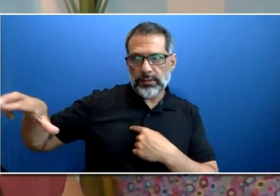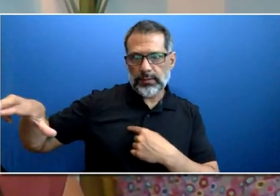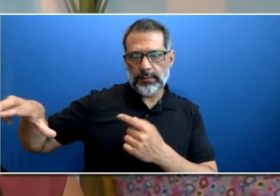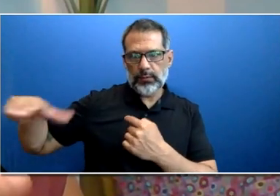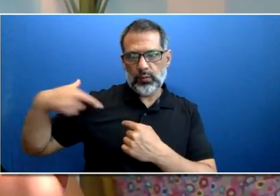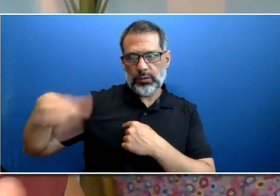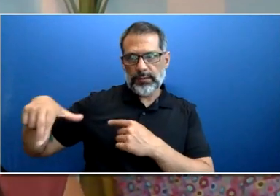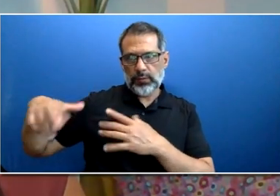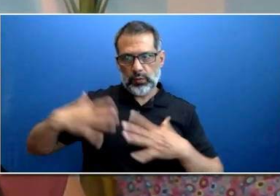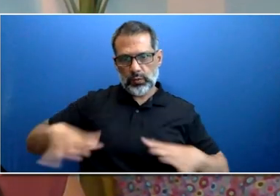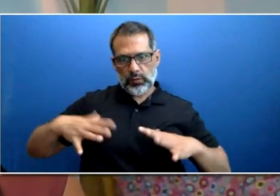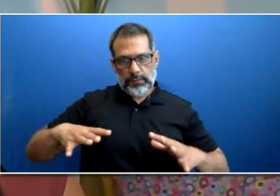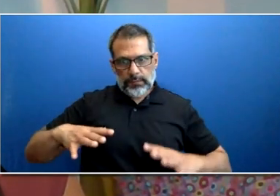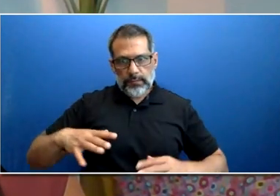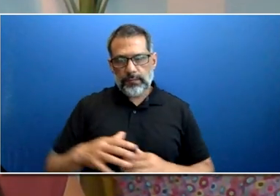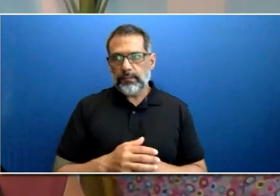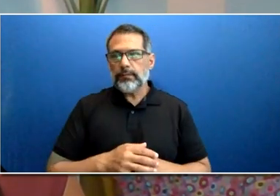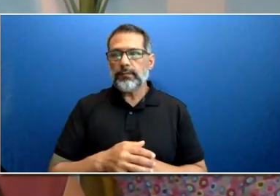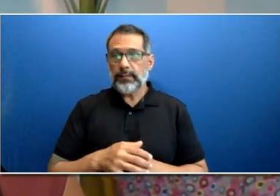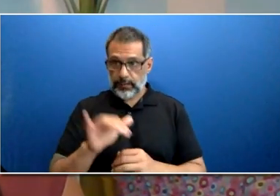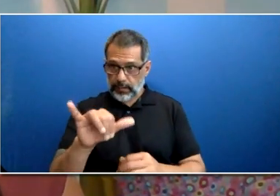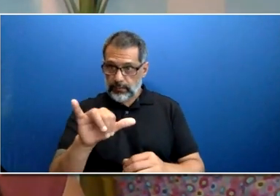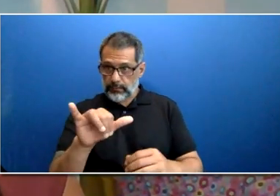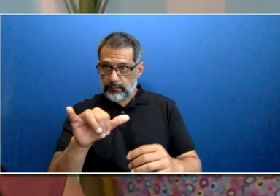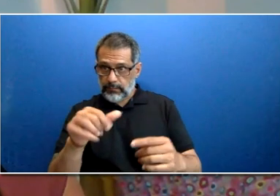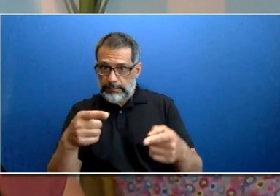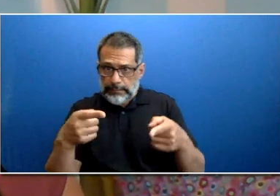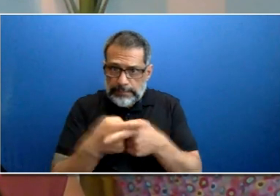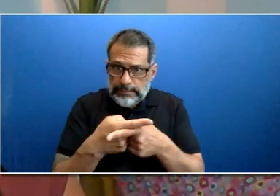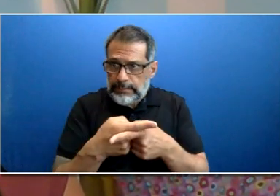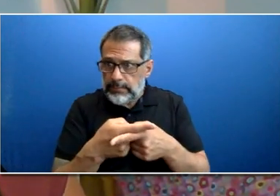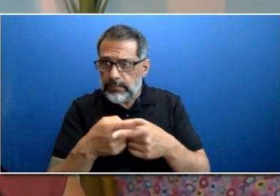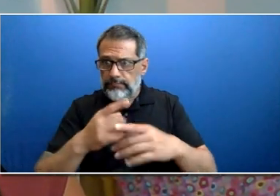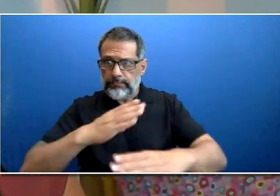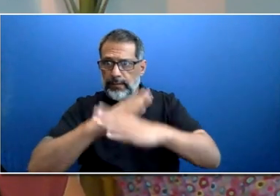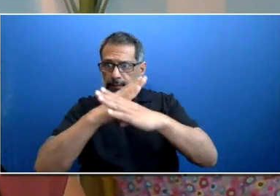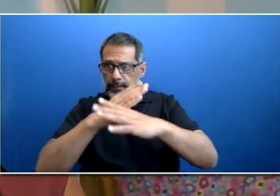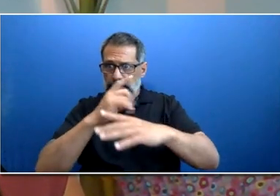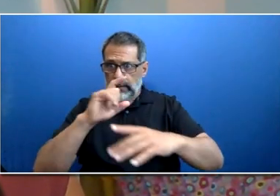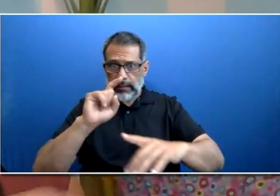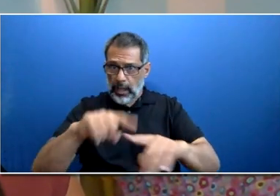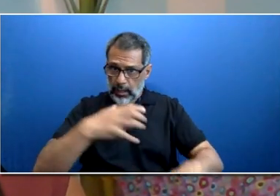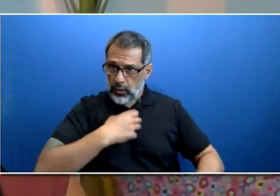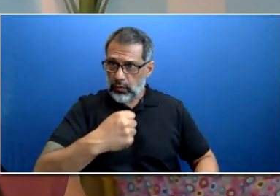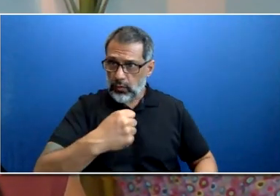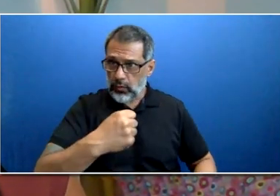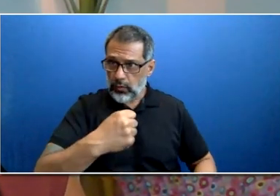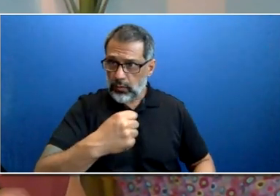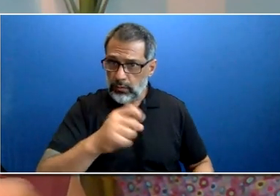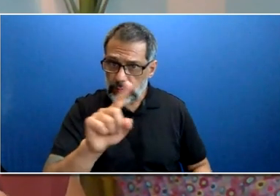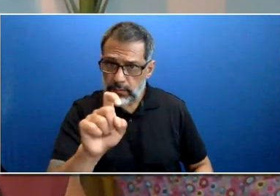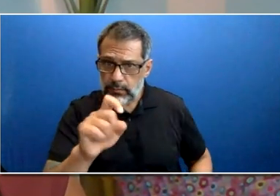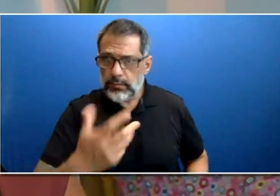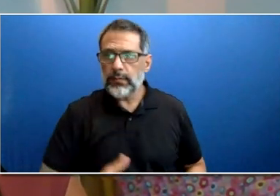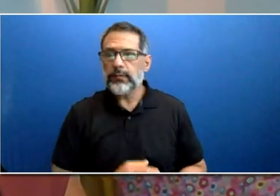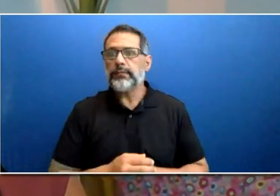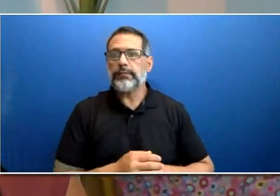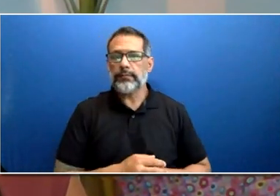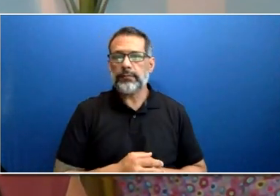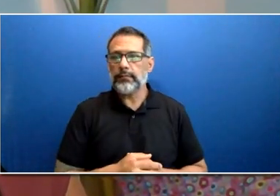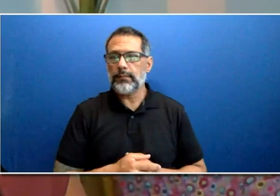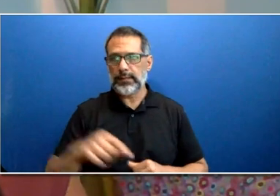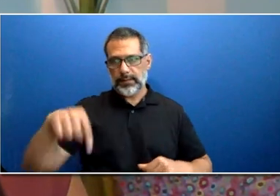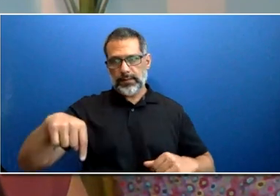Sure. The TTC is committed to fostering, again, a positive workplace culture within a workforce that is truly